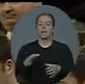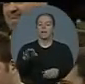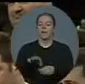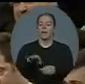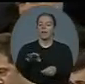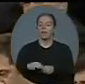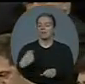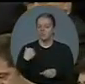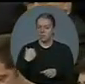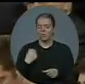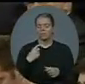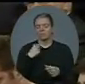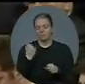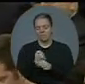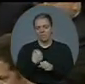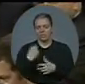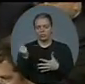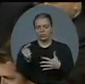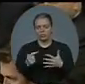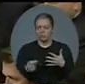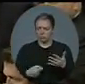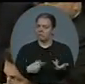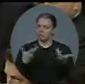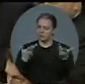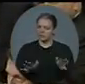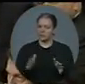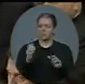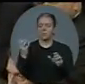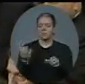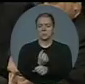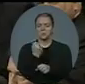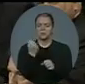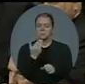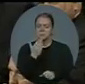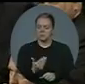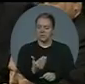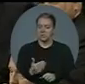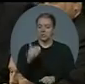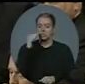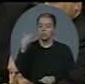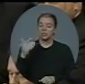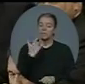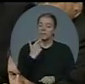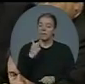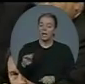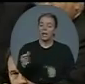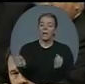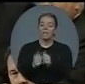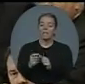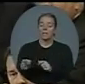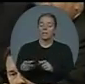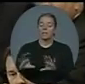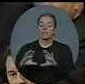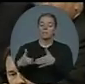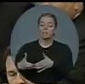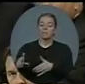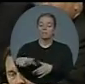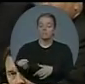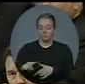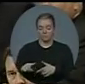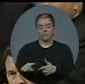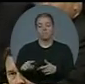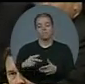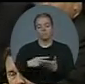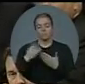what? The leader of the opposition and his party are going to have a chance to do that on this very bill they're talking about because the debate starts in this House